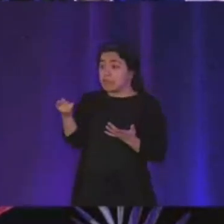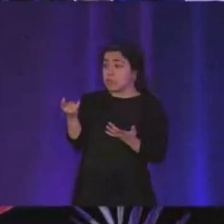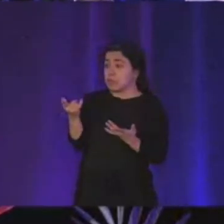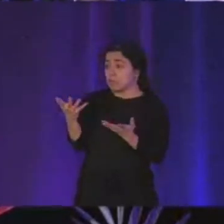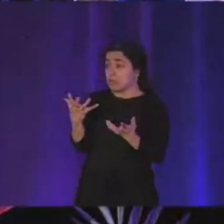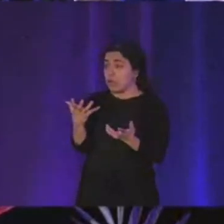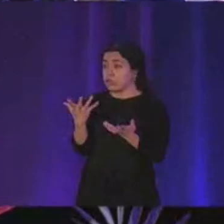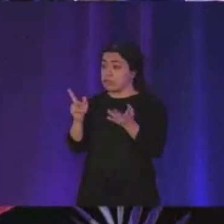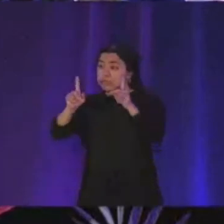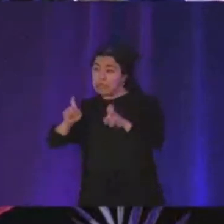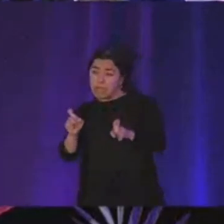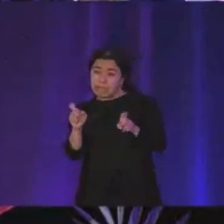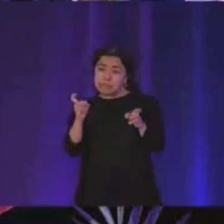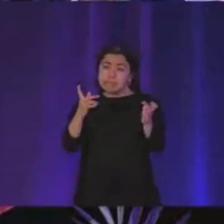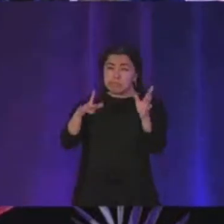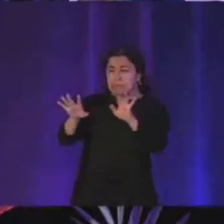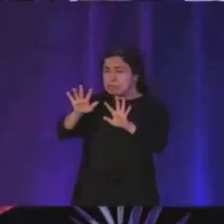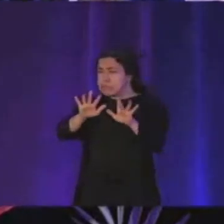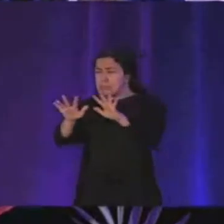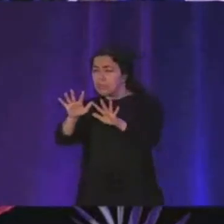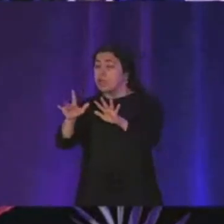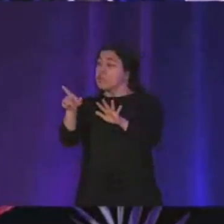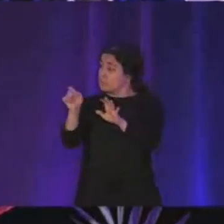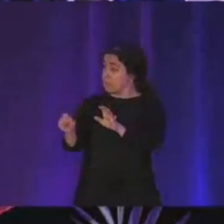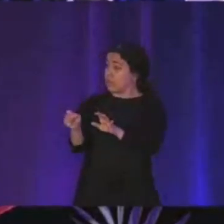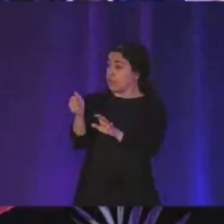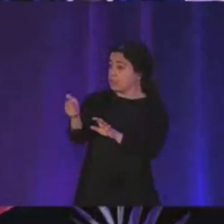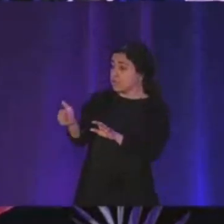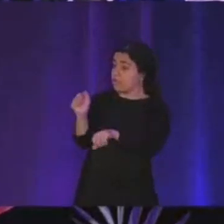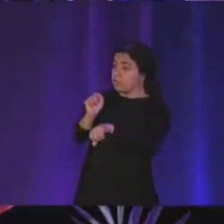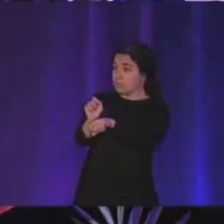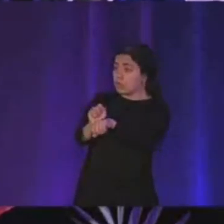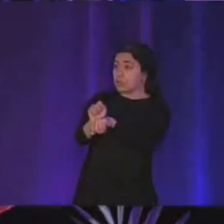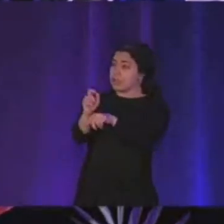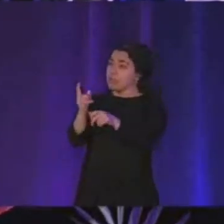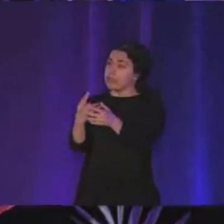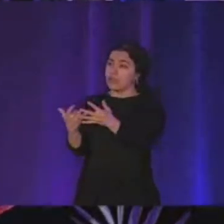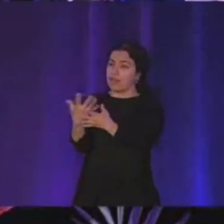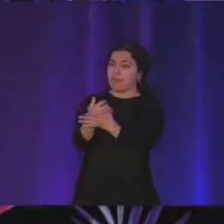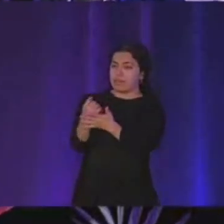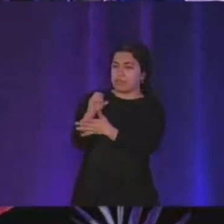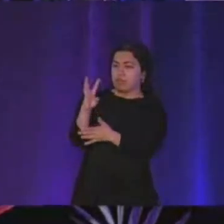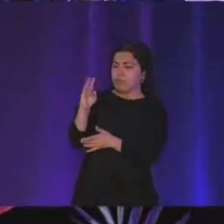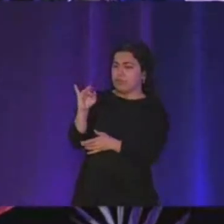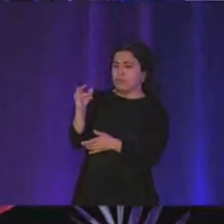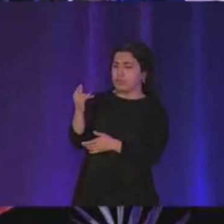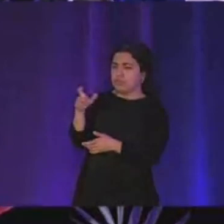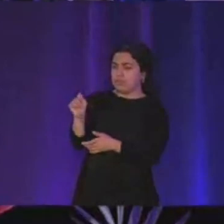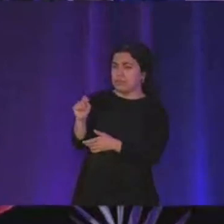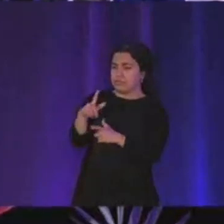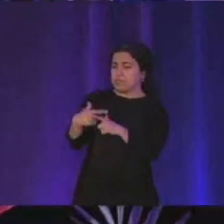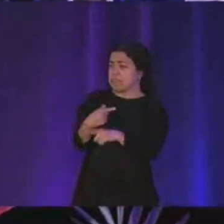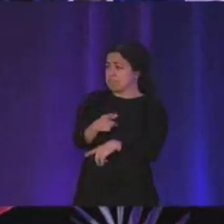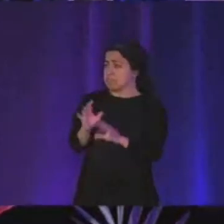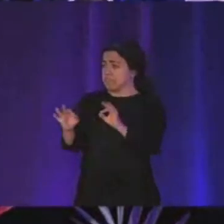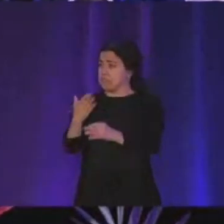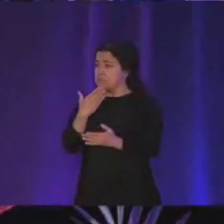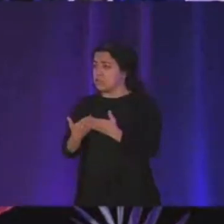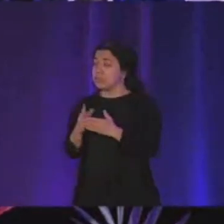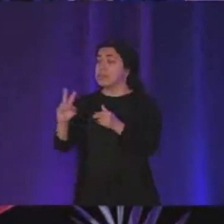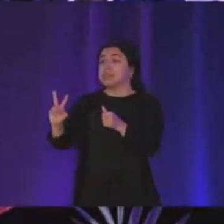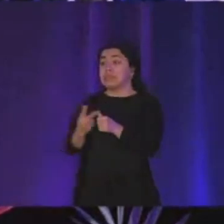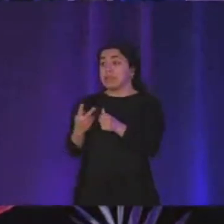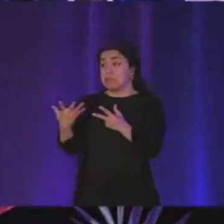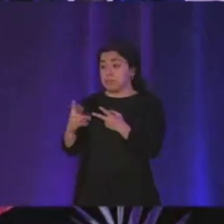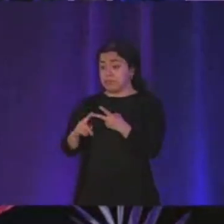to like play around everything now you can get something working and you can like start prototyping with it so this is like uh good and the second thing